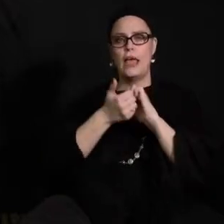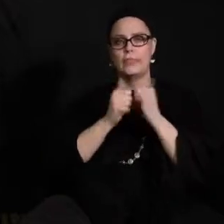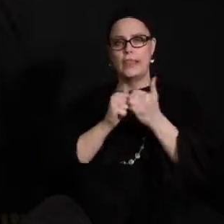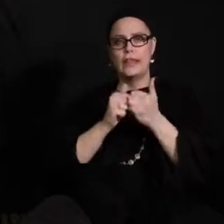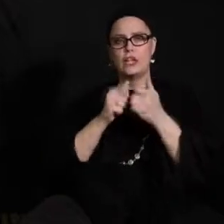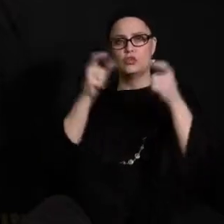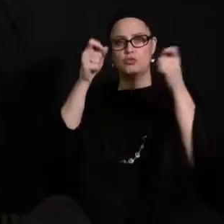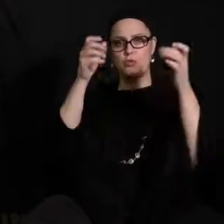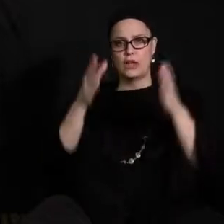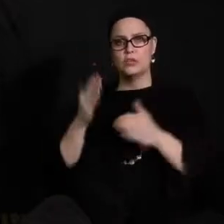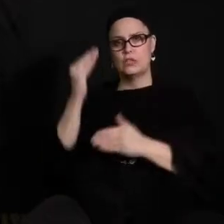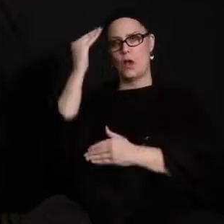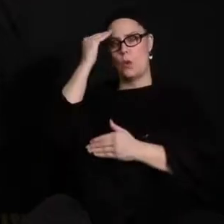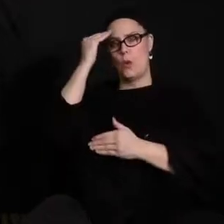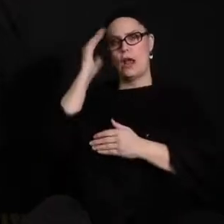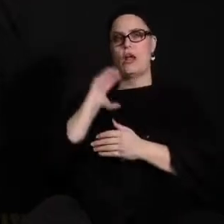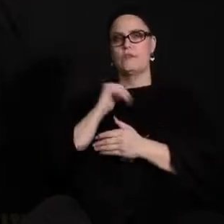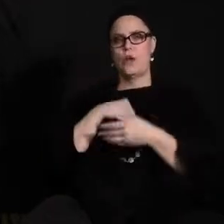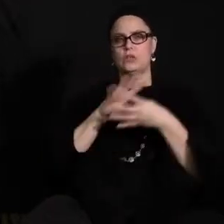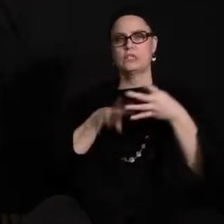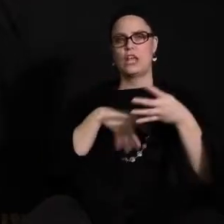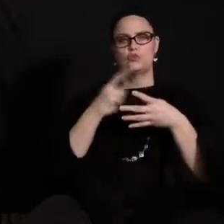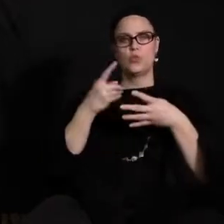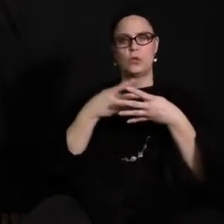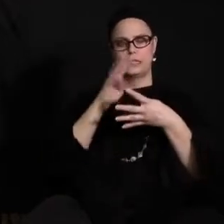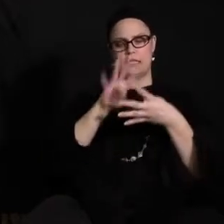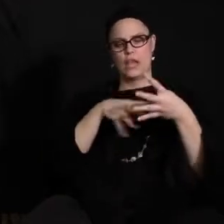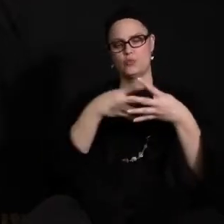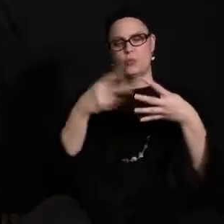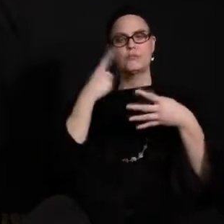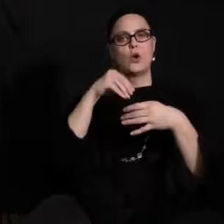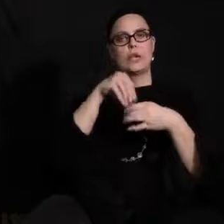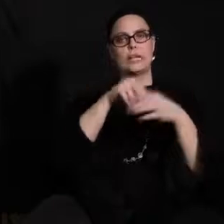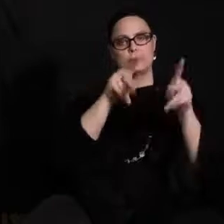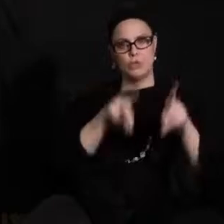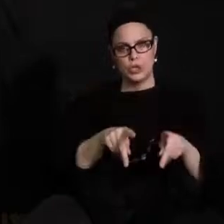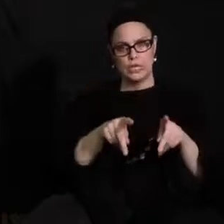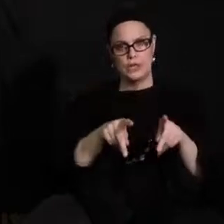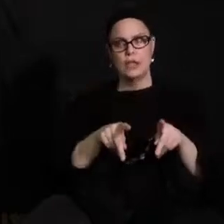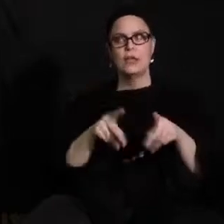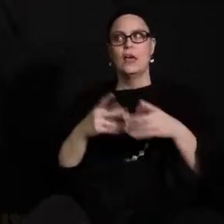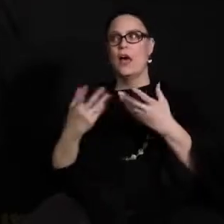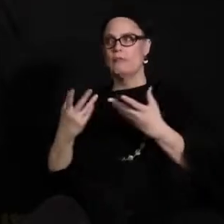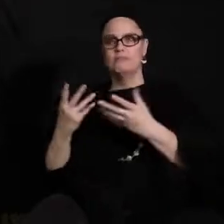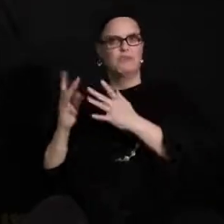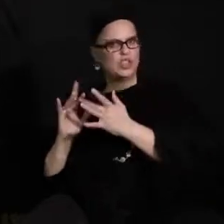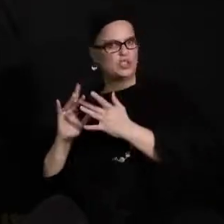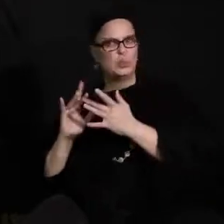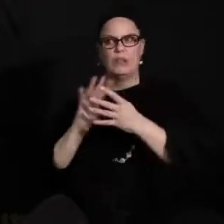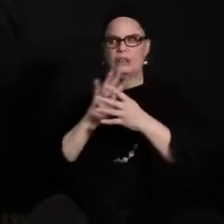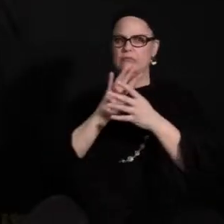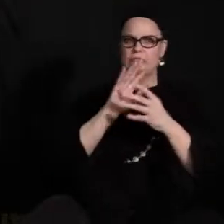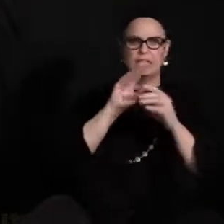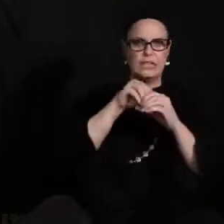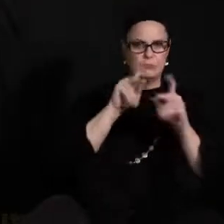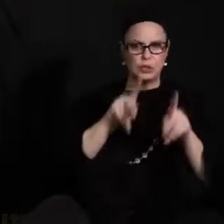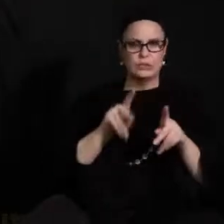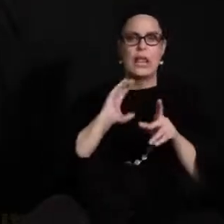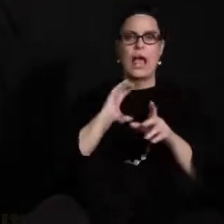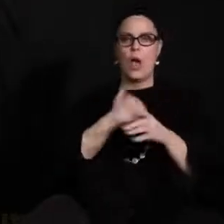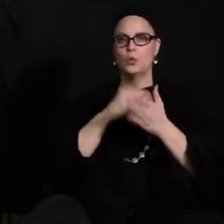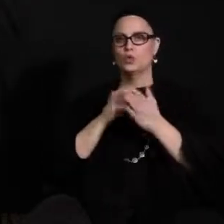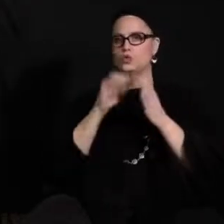plans for in-person and of course we want to make sure that all of our students whether in-person or virtual our student athletes are